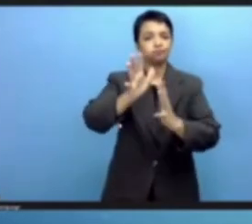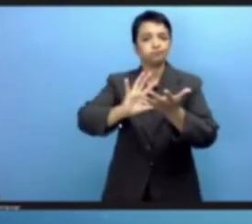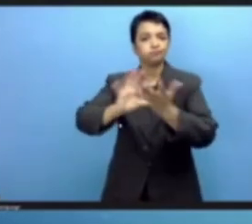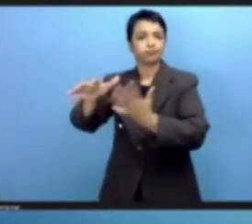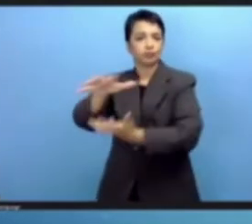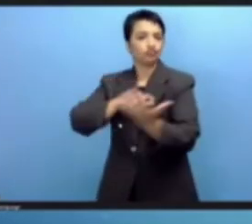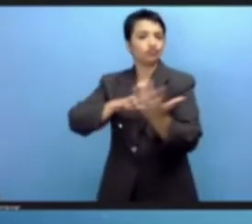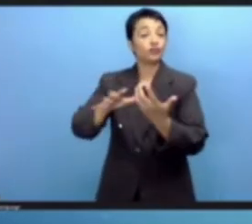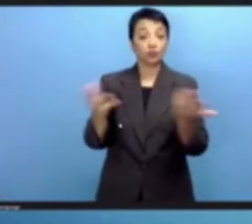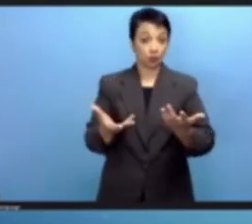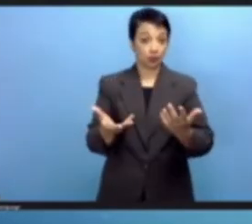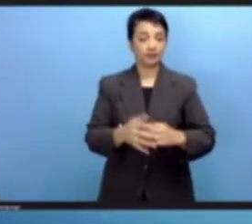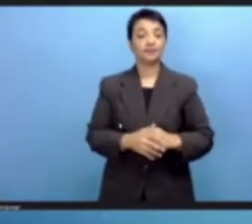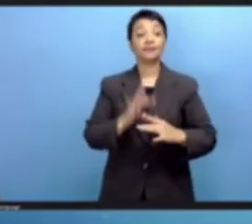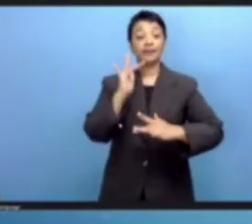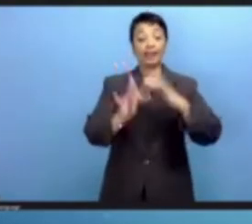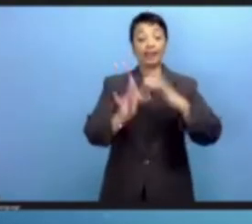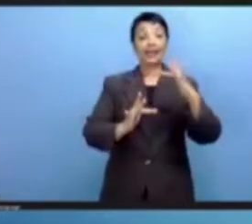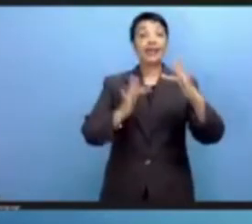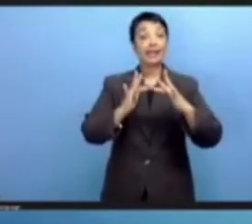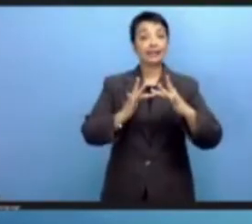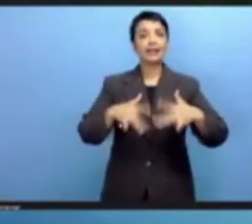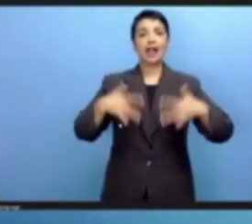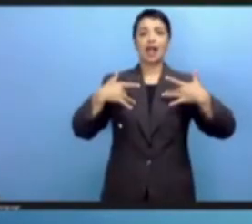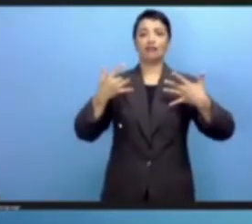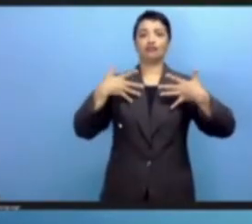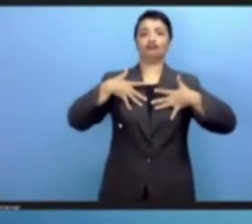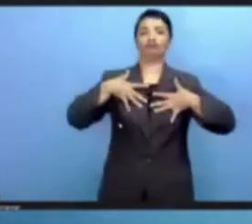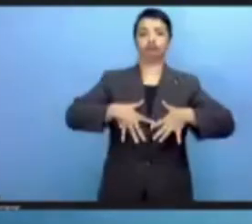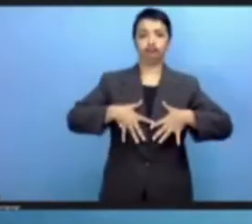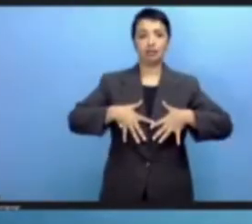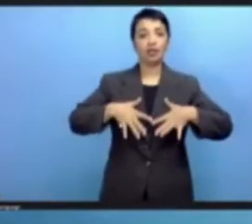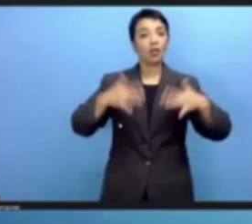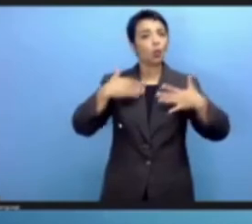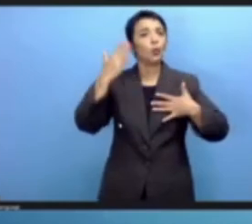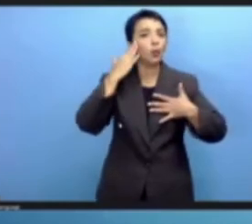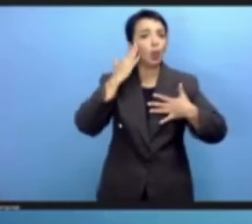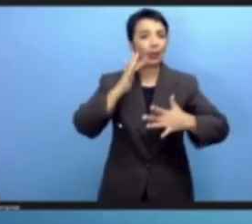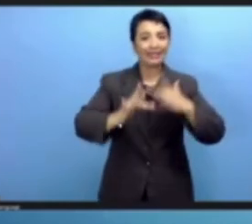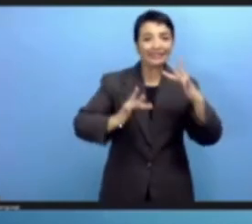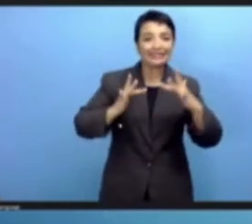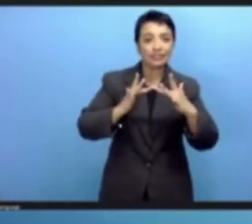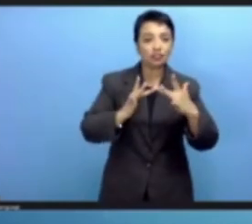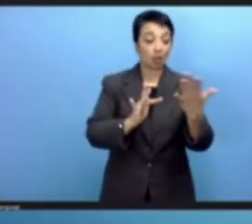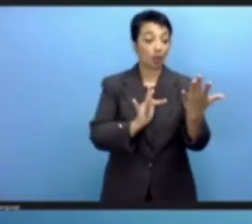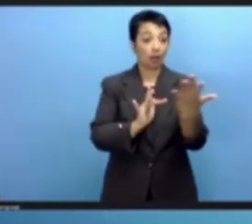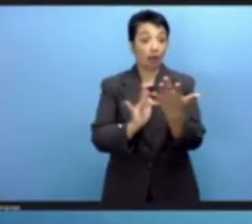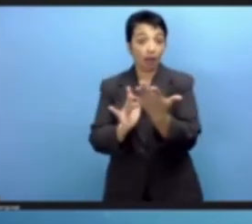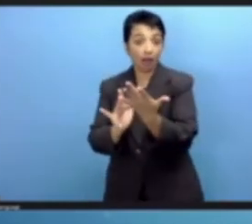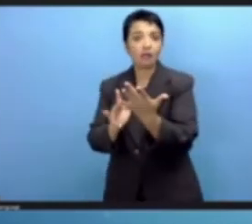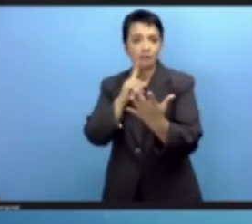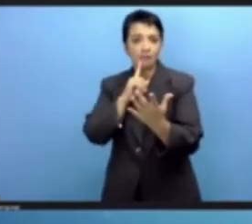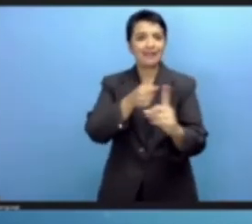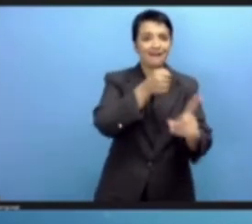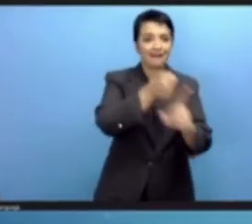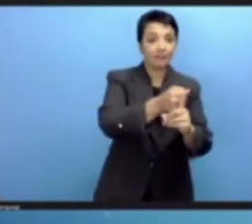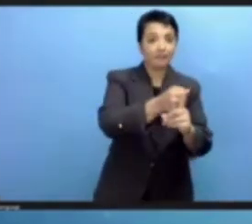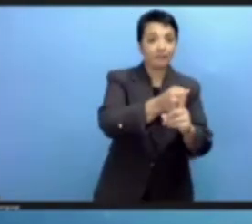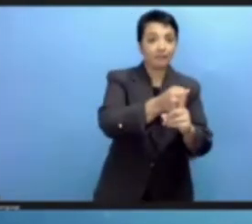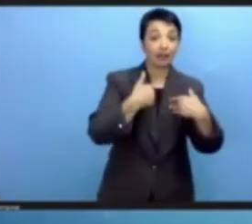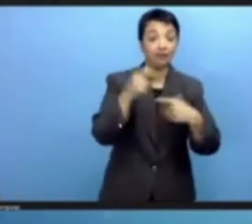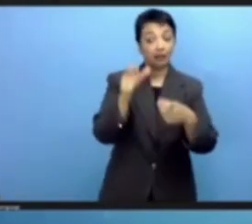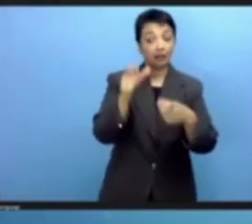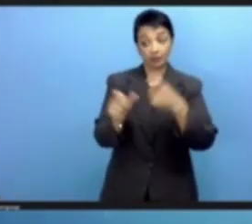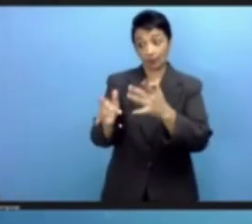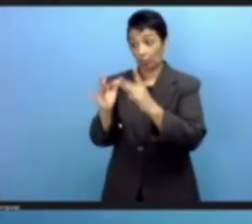is embedded in people's lives and digitization impacts both those connected and the unconnected. The internet